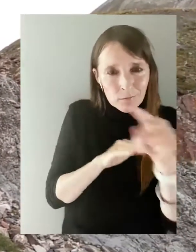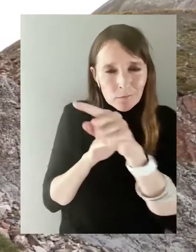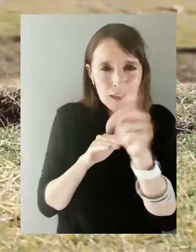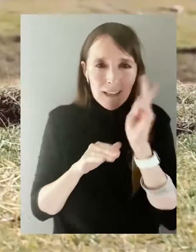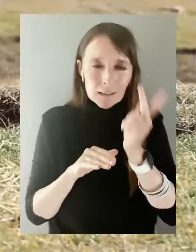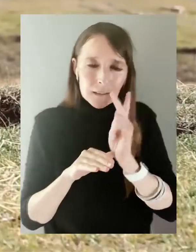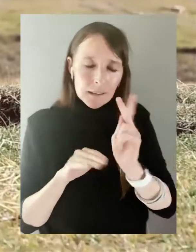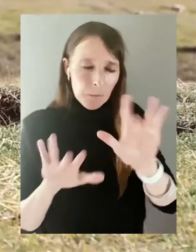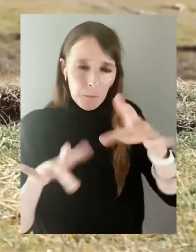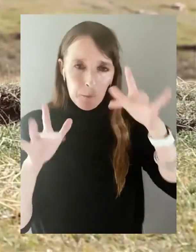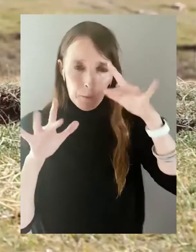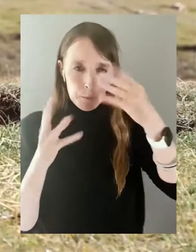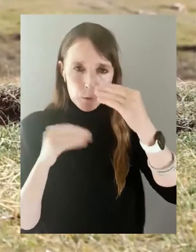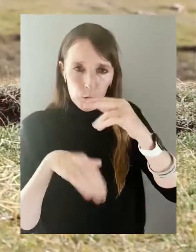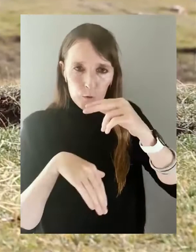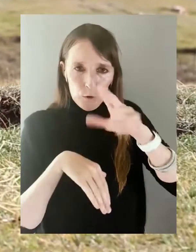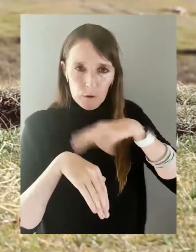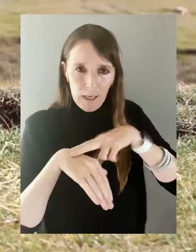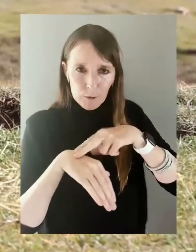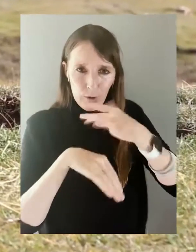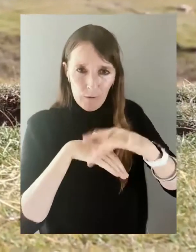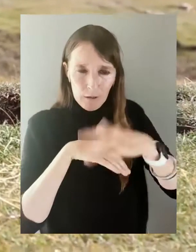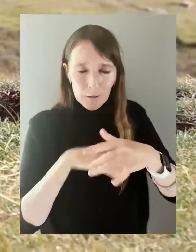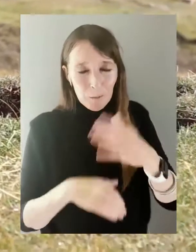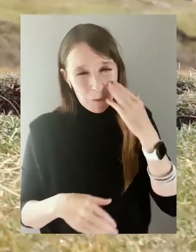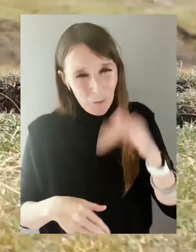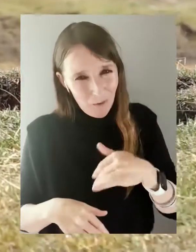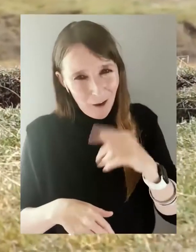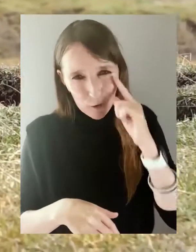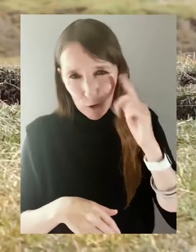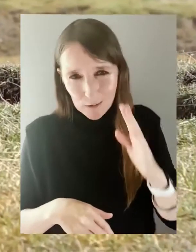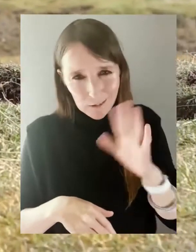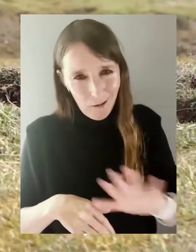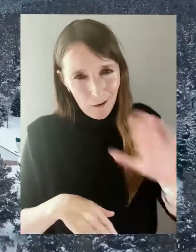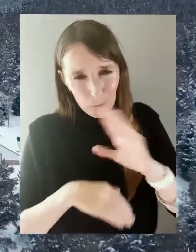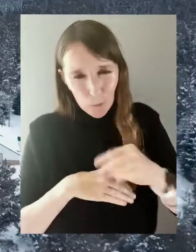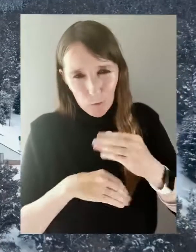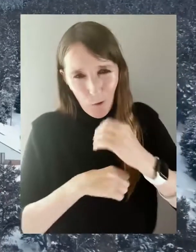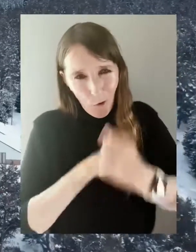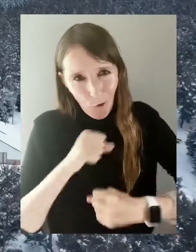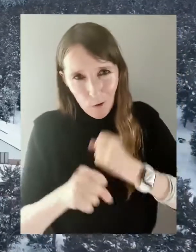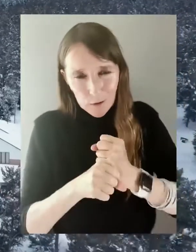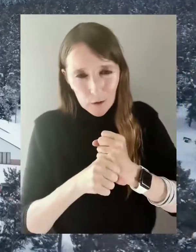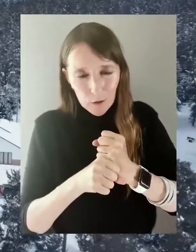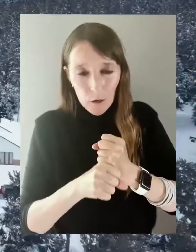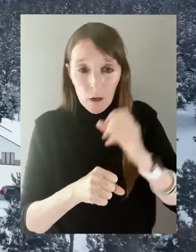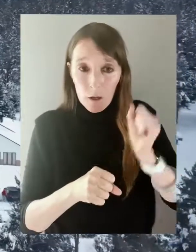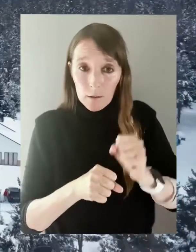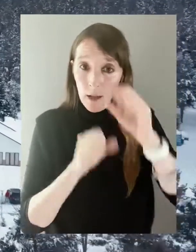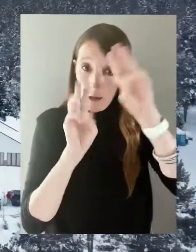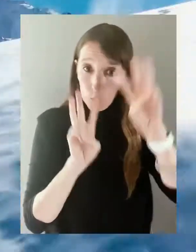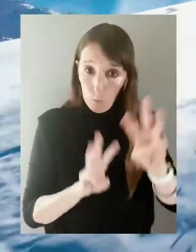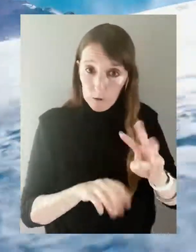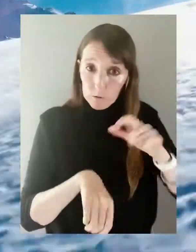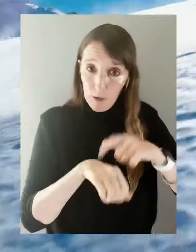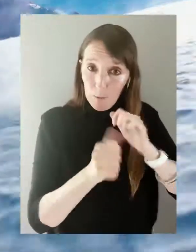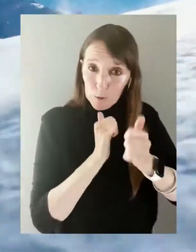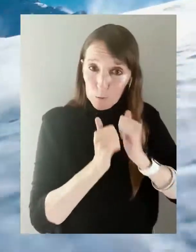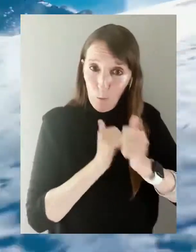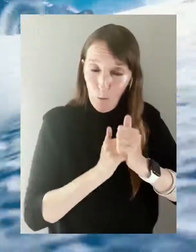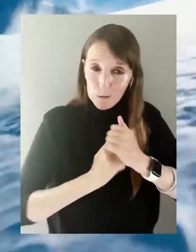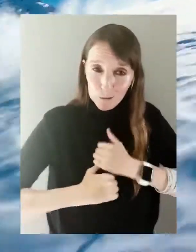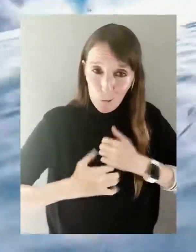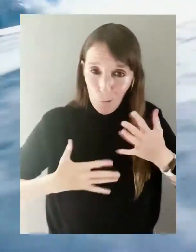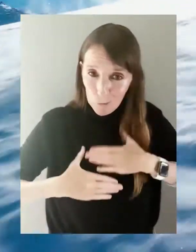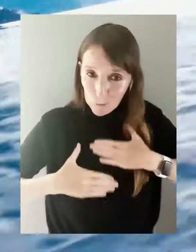pristine nature are available, but Kyrgyzstan is beautiful all year round. You can visit Kyrgyzstan for winter sports and